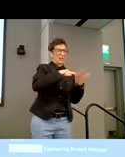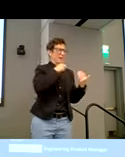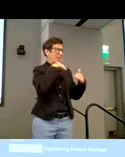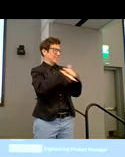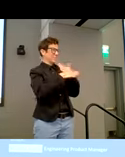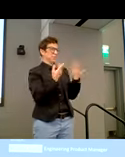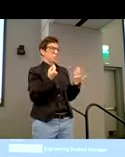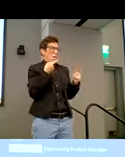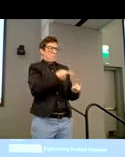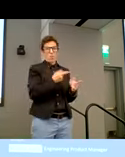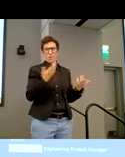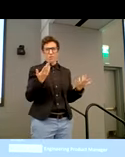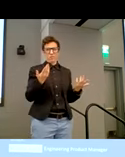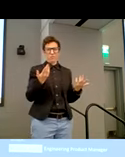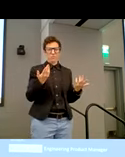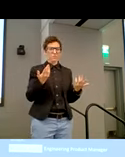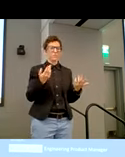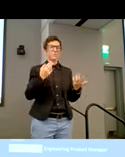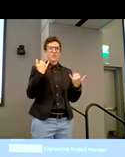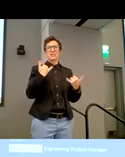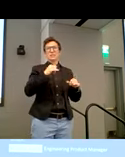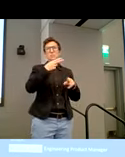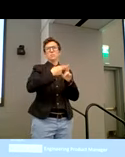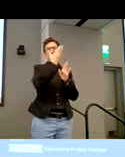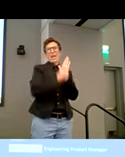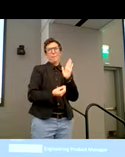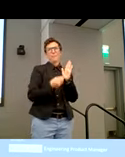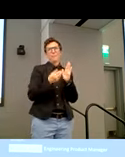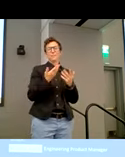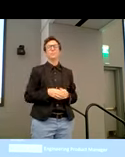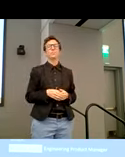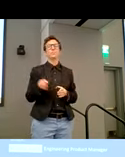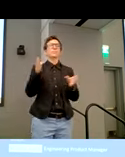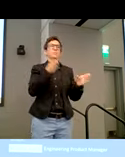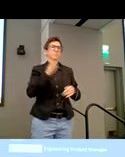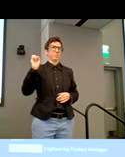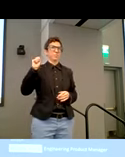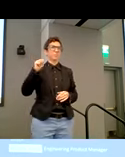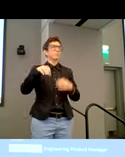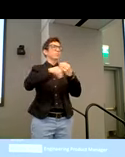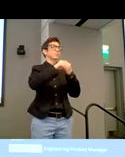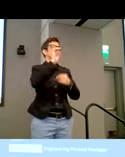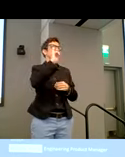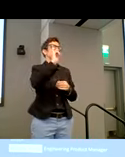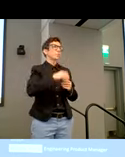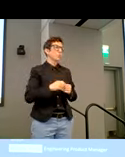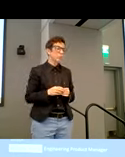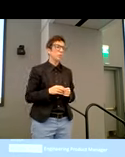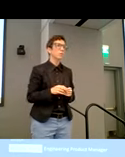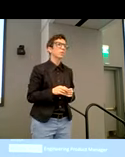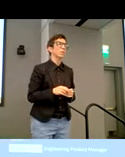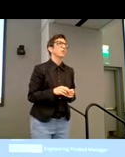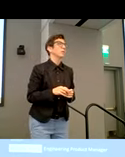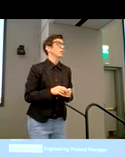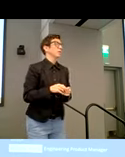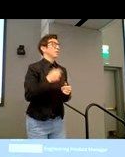are not accessible, then there's still a gap there. Absolutely. And just to add on a little bit more, I actually had